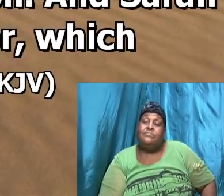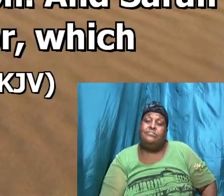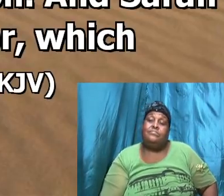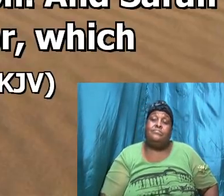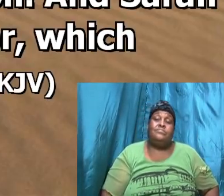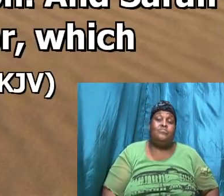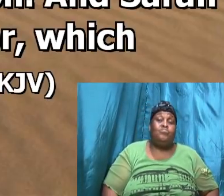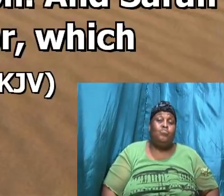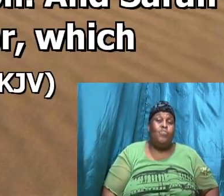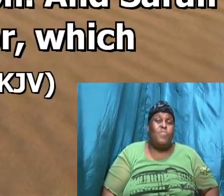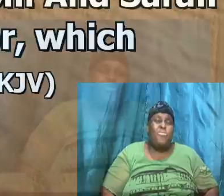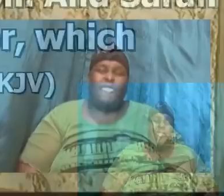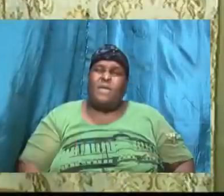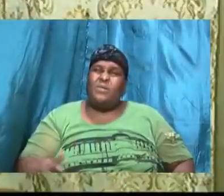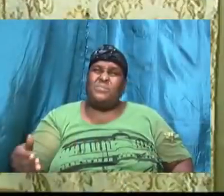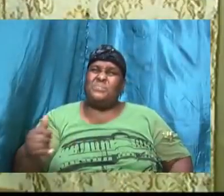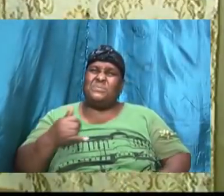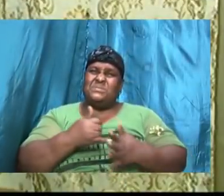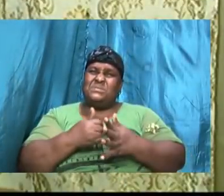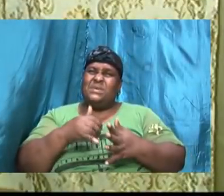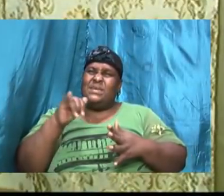was it that Abraham